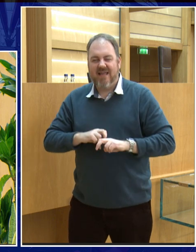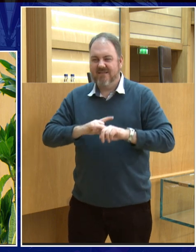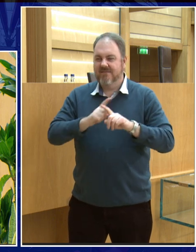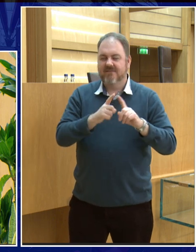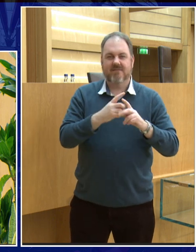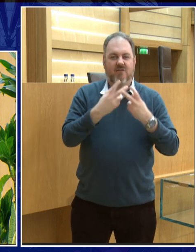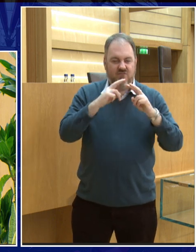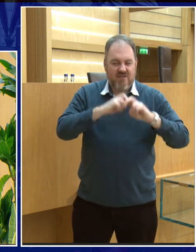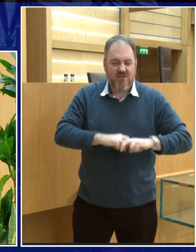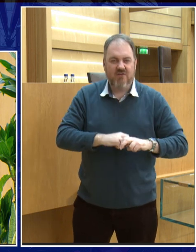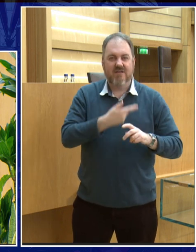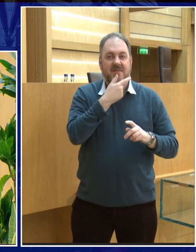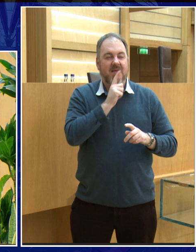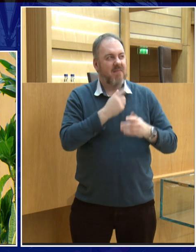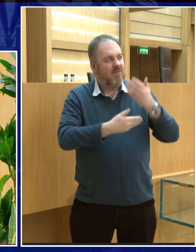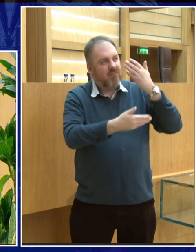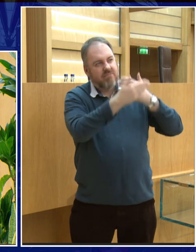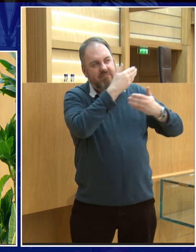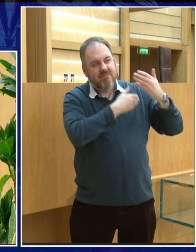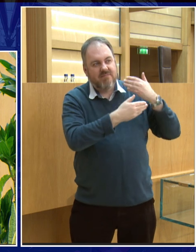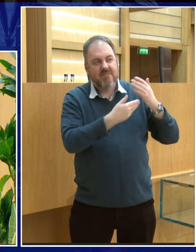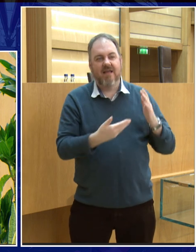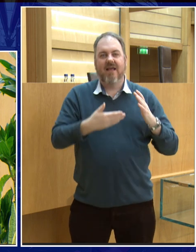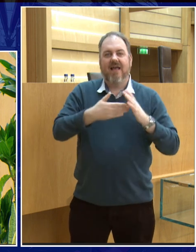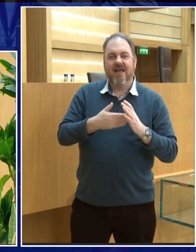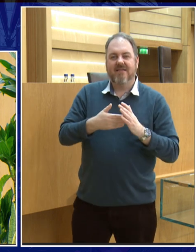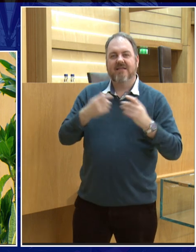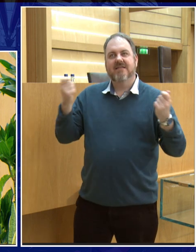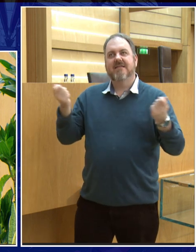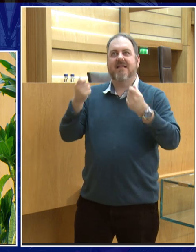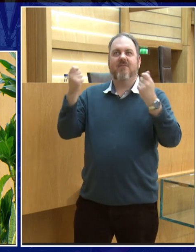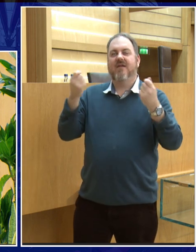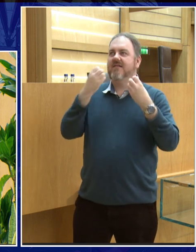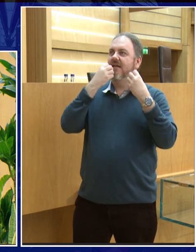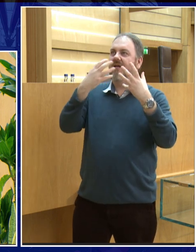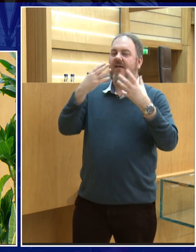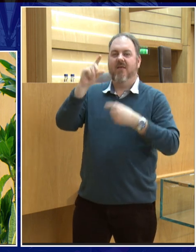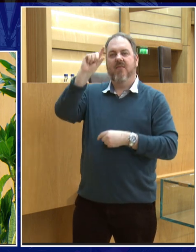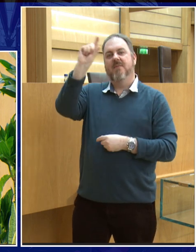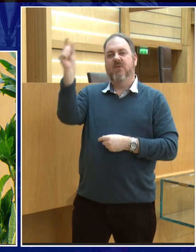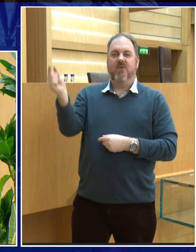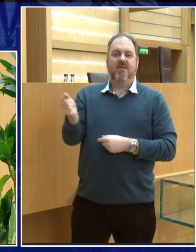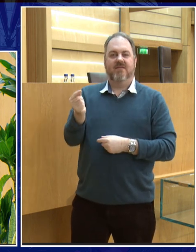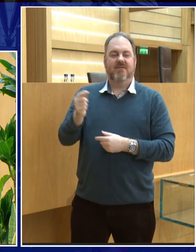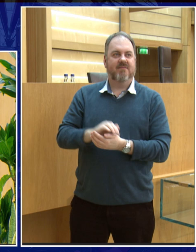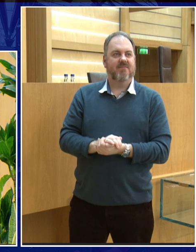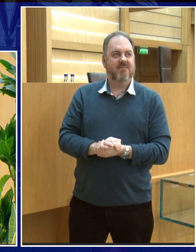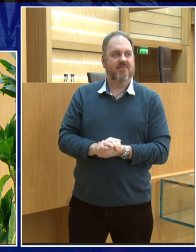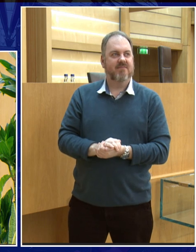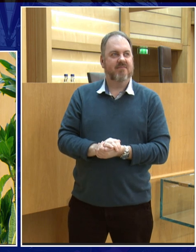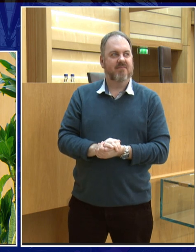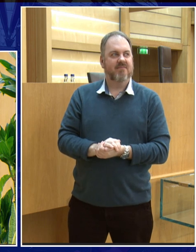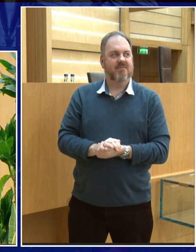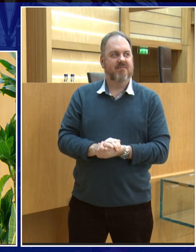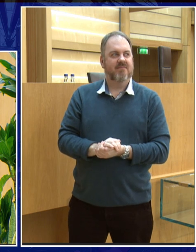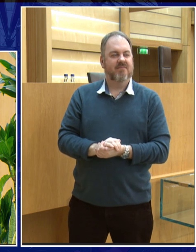and one of the places that really caught my eye as a celebration of the moon, because people are here about places like Stonehenge and sort of various